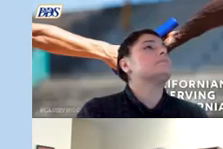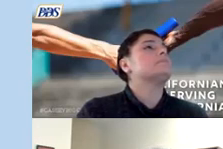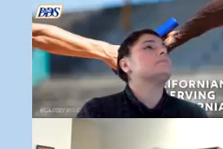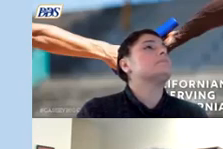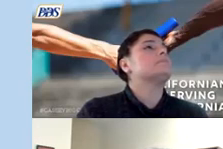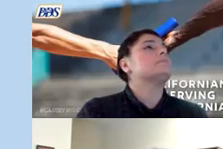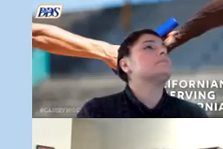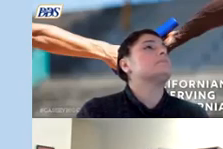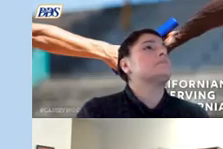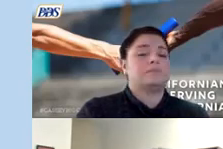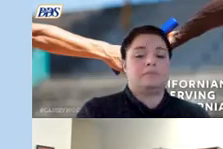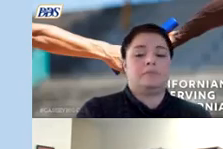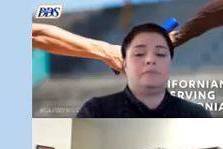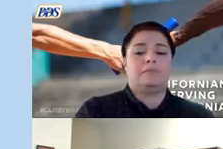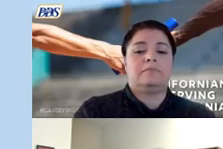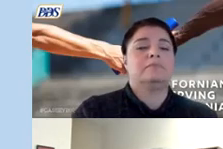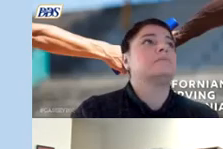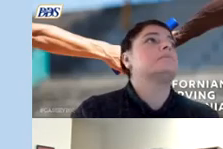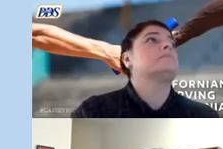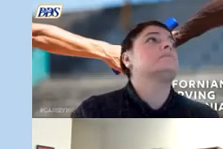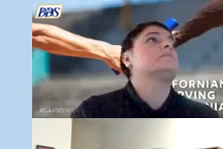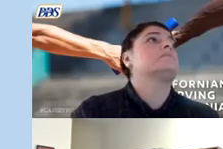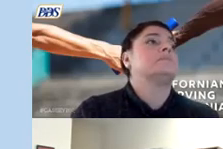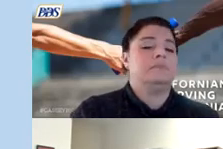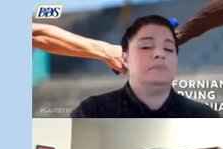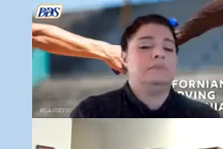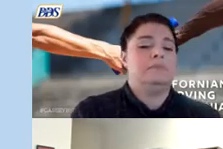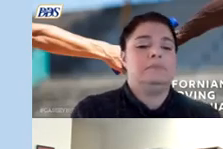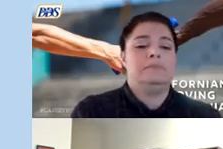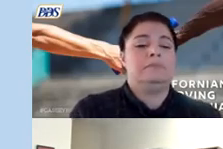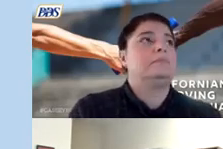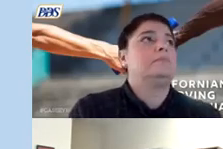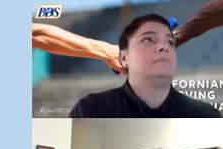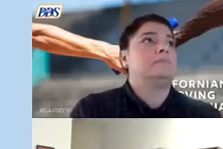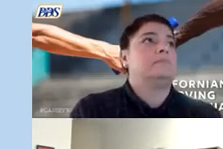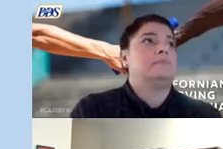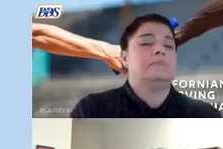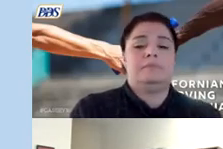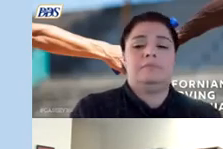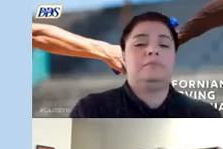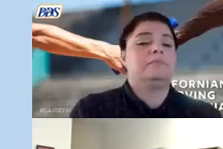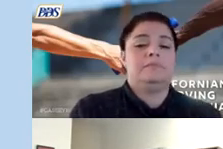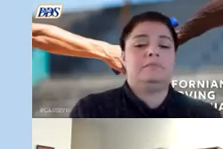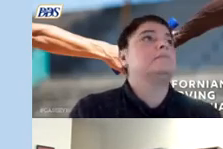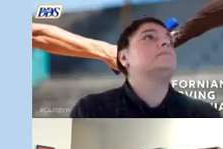and the follow-up activities of that so um do you have any questions